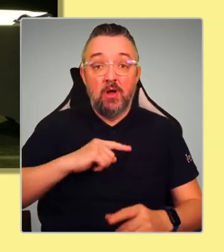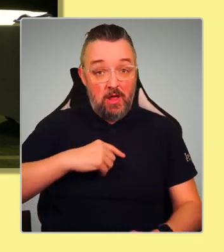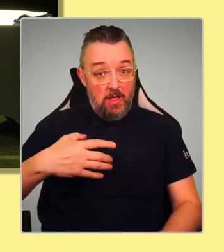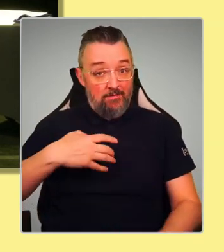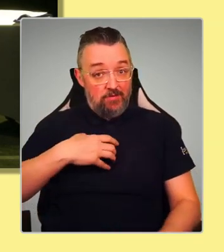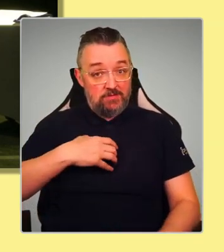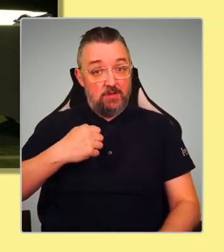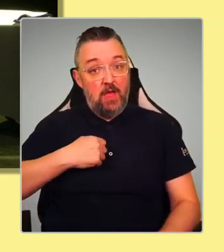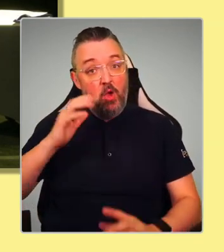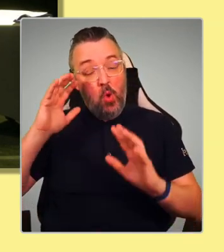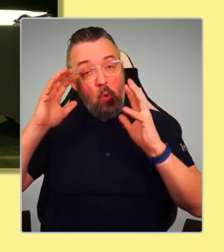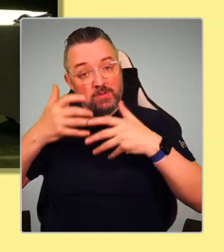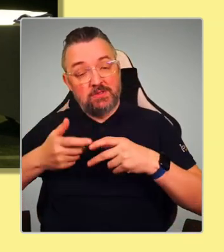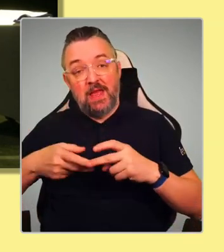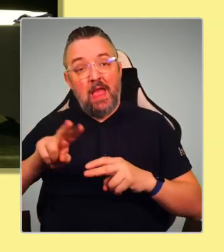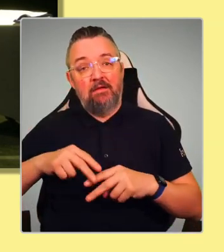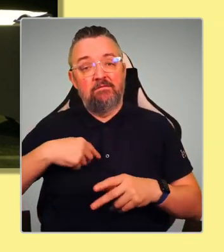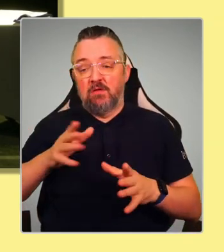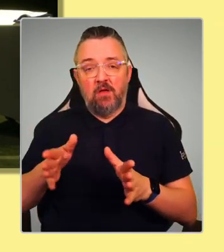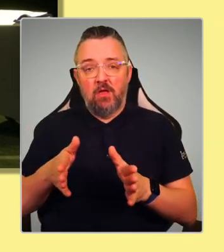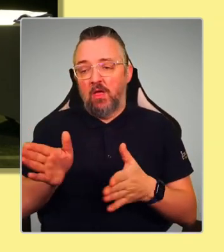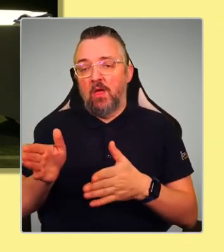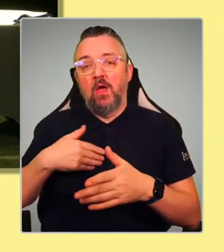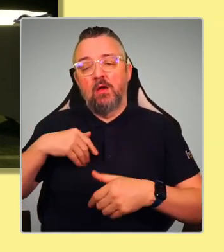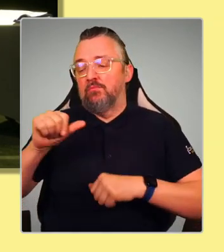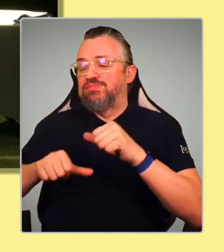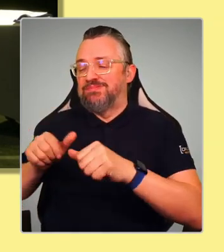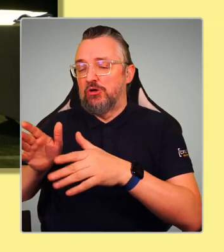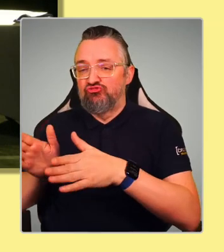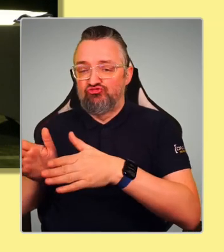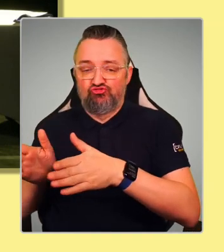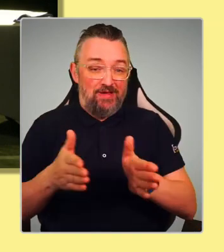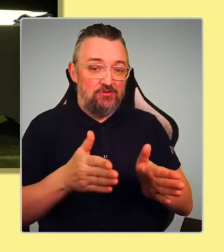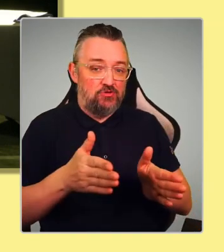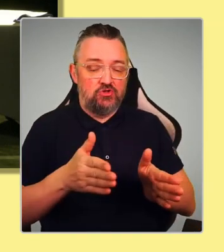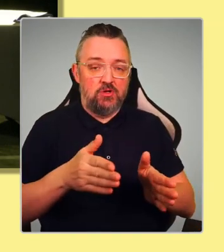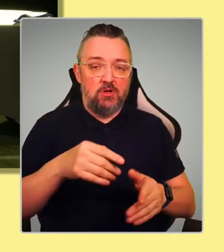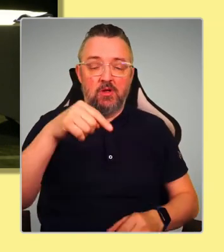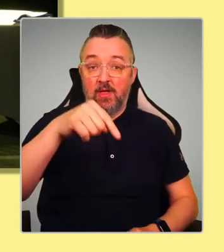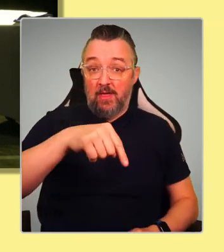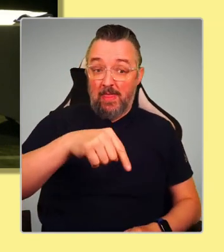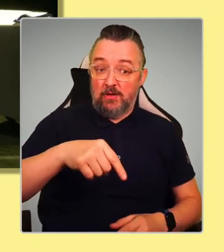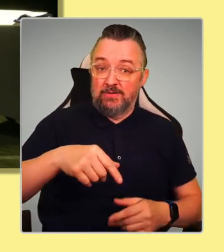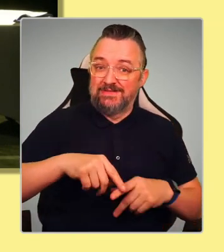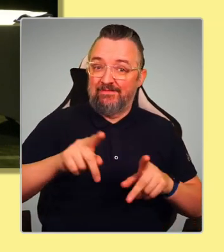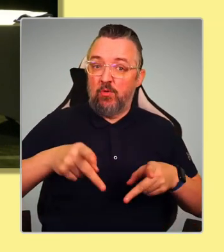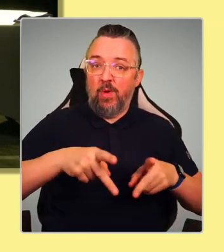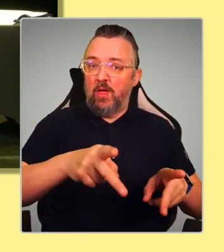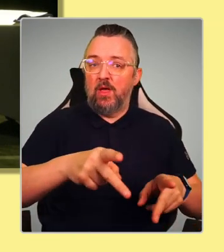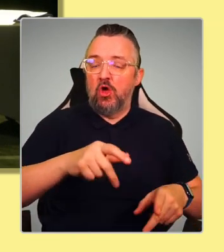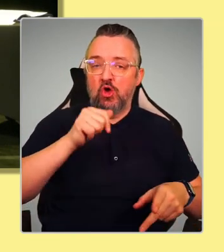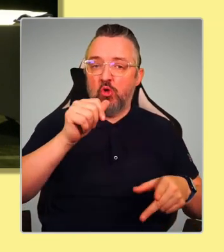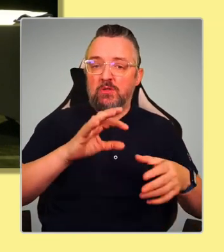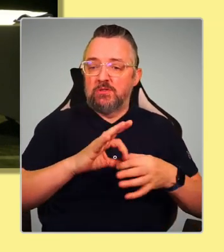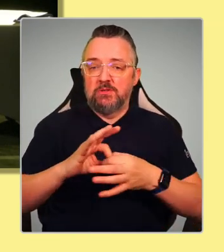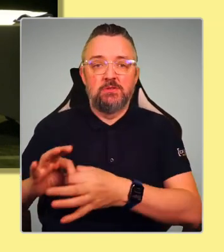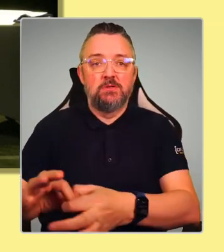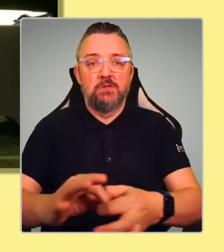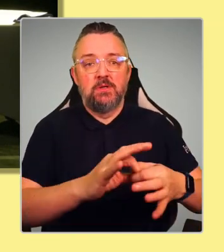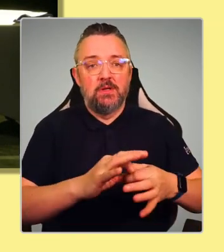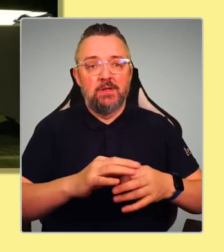that if we go off in a different direction, just as Hamza was saying there, it's not unifying the base that we've already got that's actually